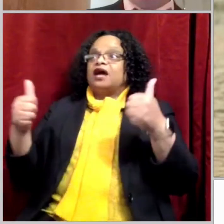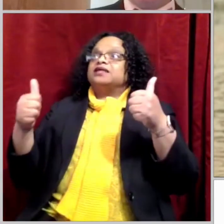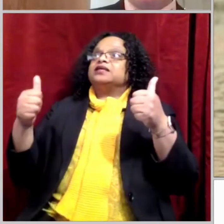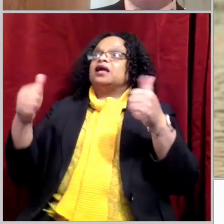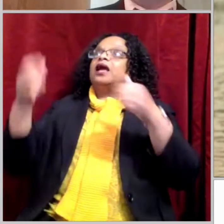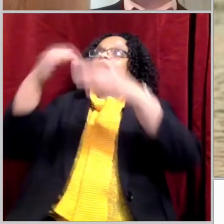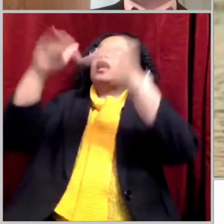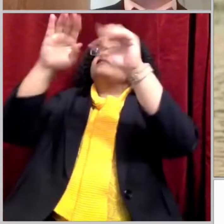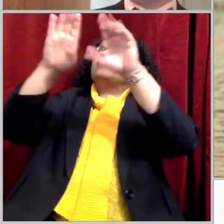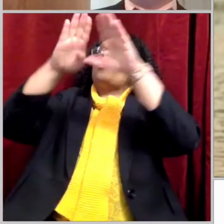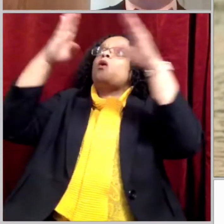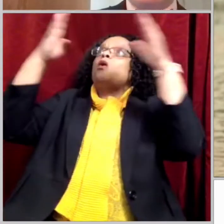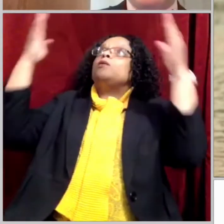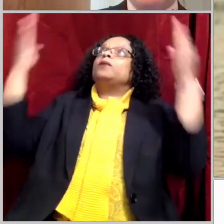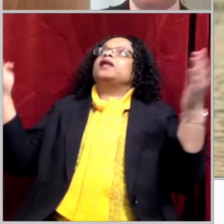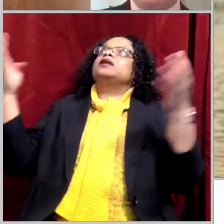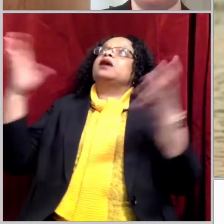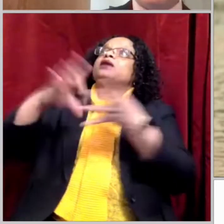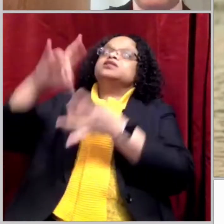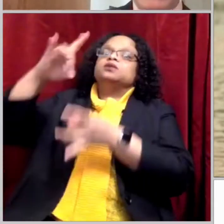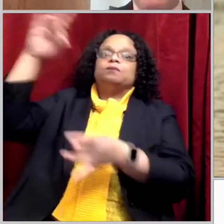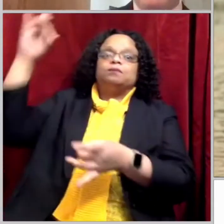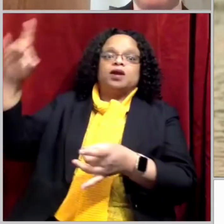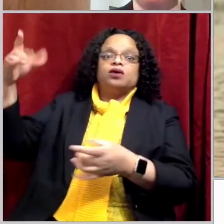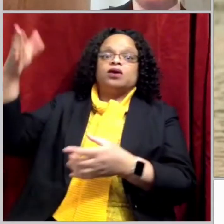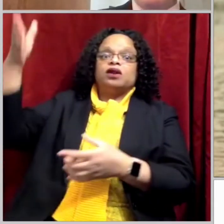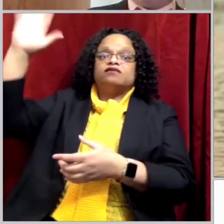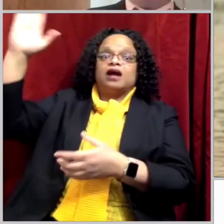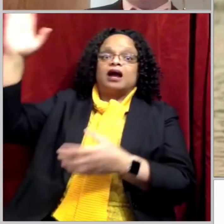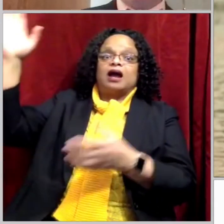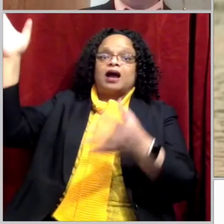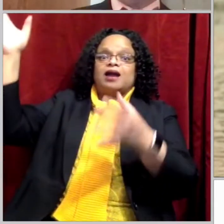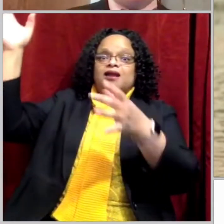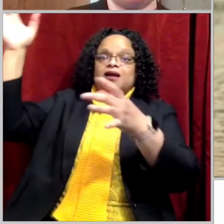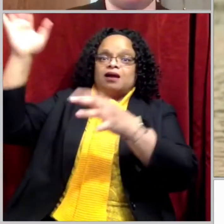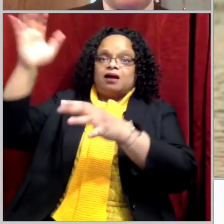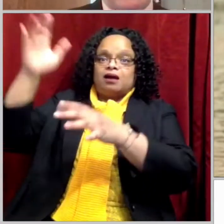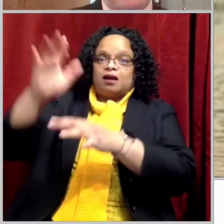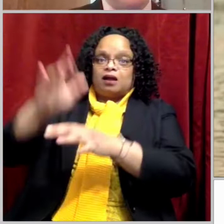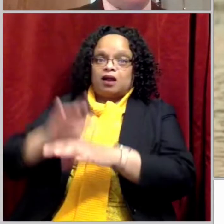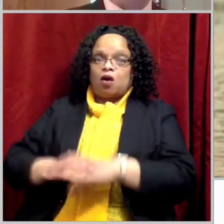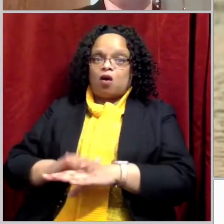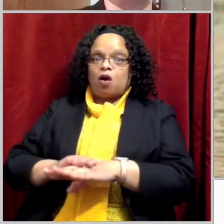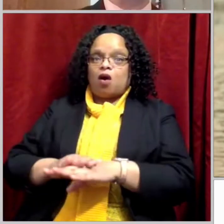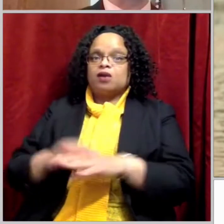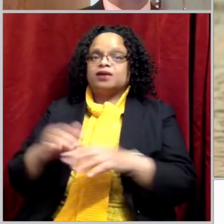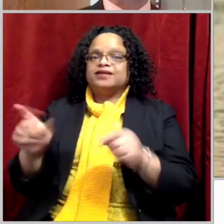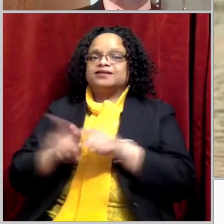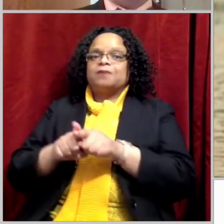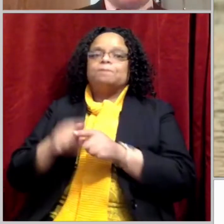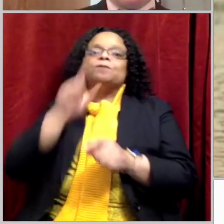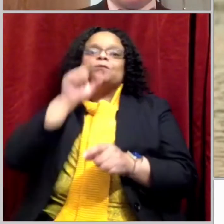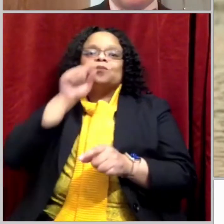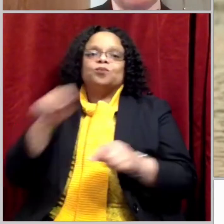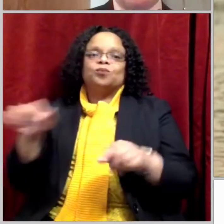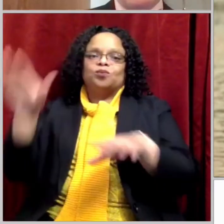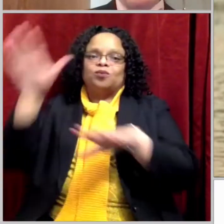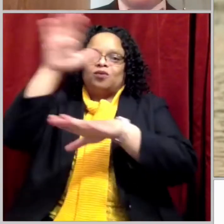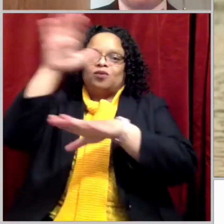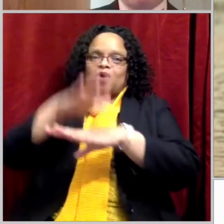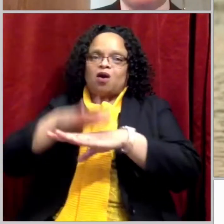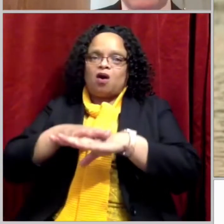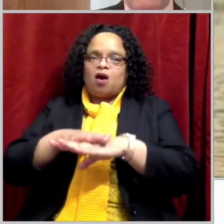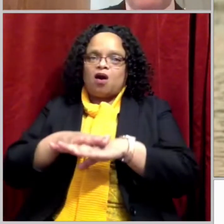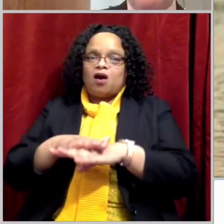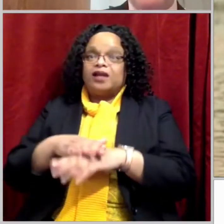God coming down as a dove to him. Then a voice from heaven said, this is my son